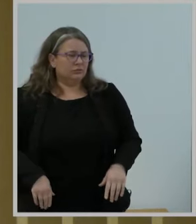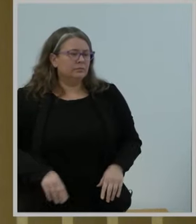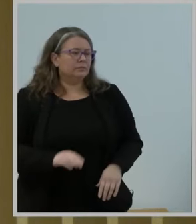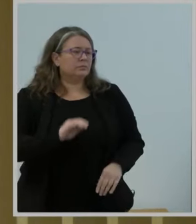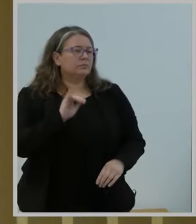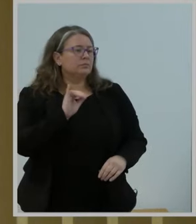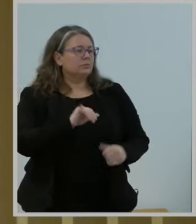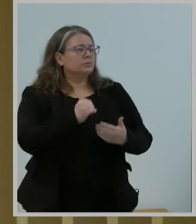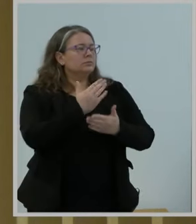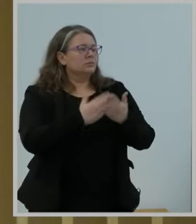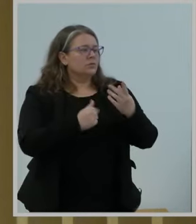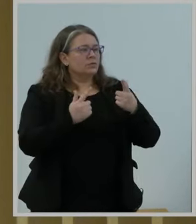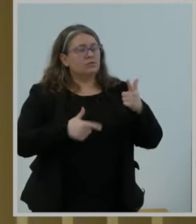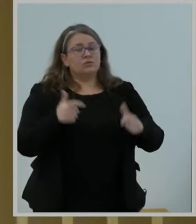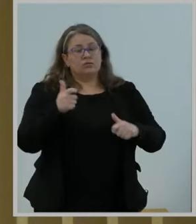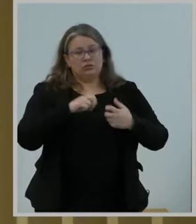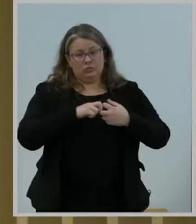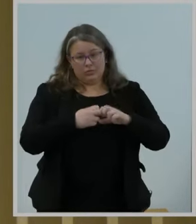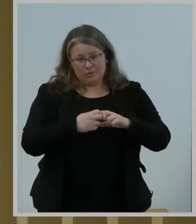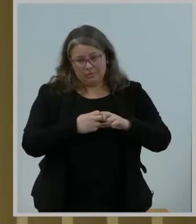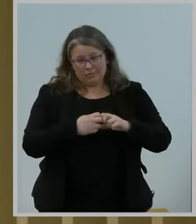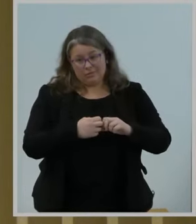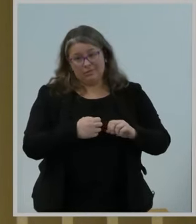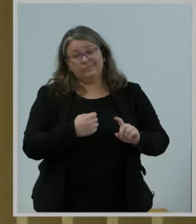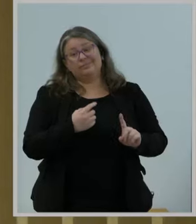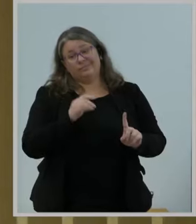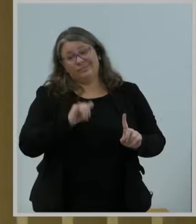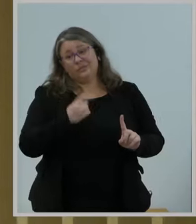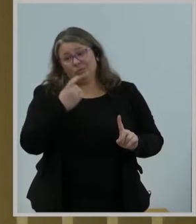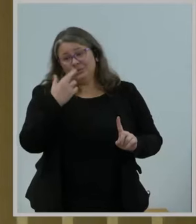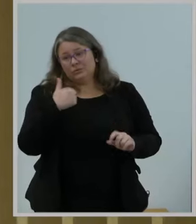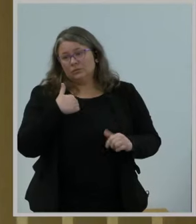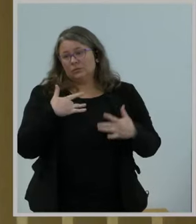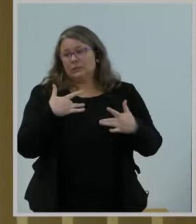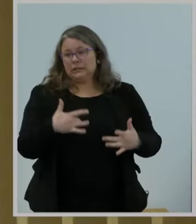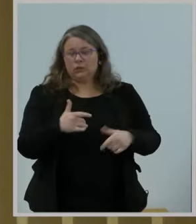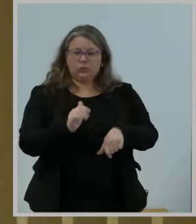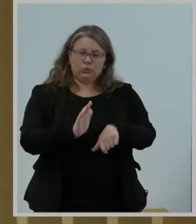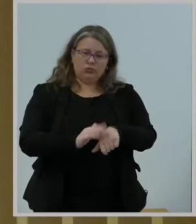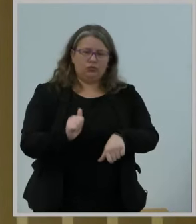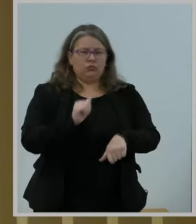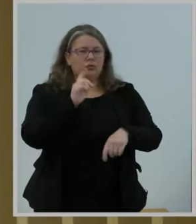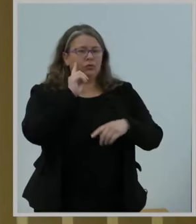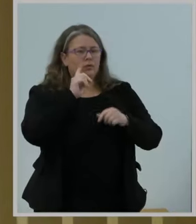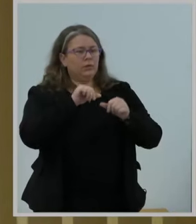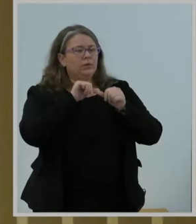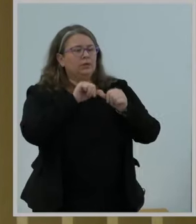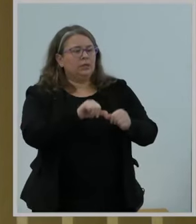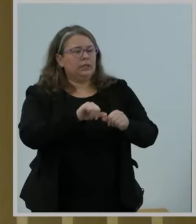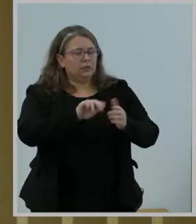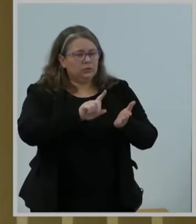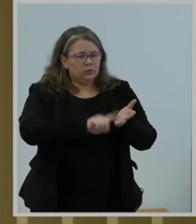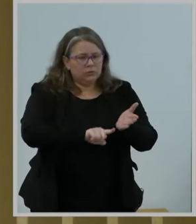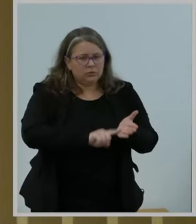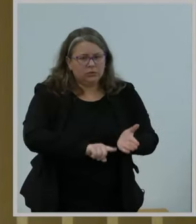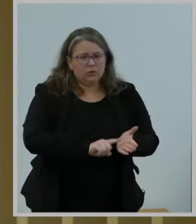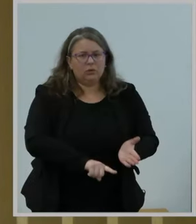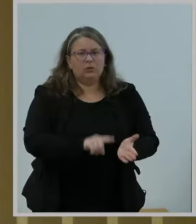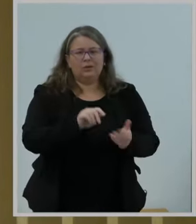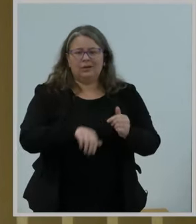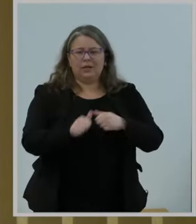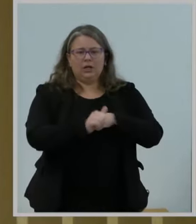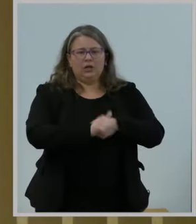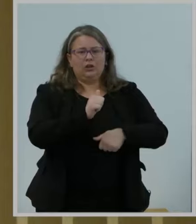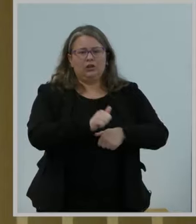one of which is why I continue to call for a closer look at the threats that adversarial providers pose to our data and our data